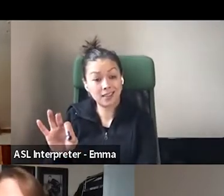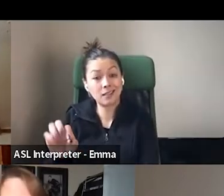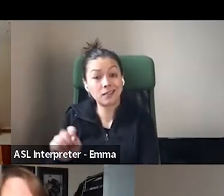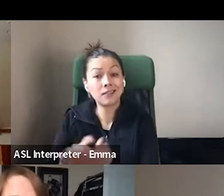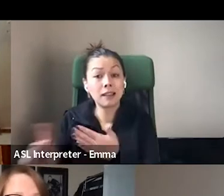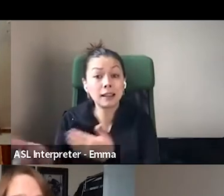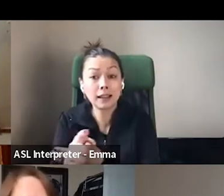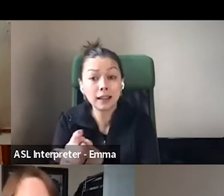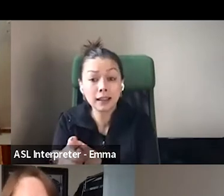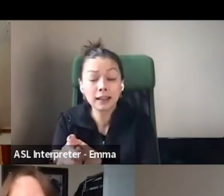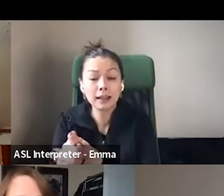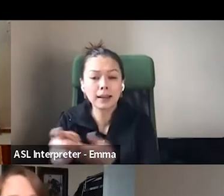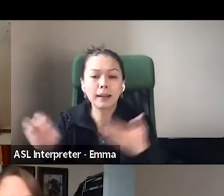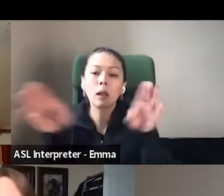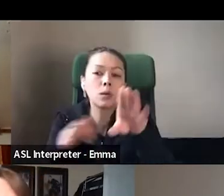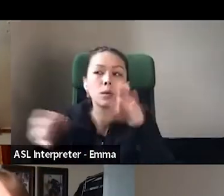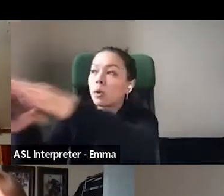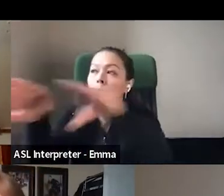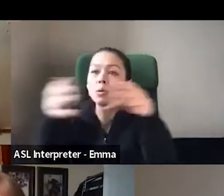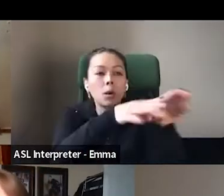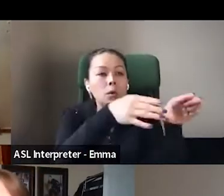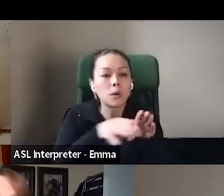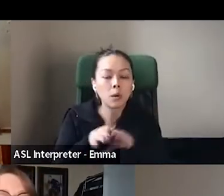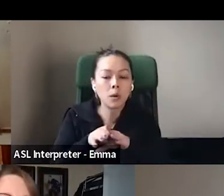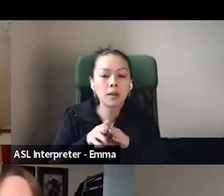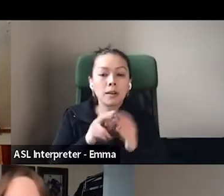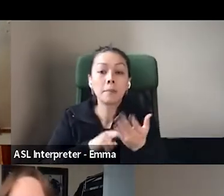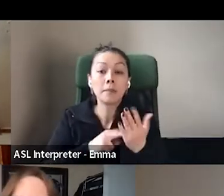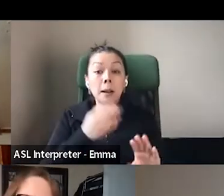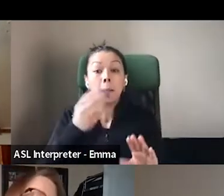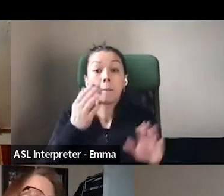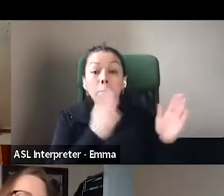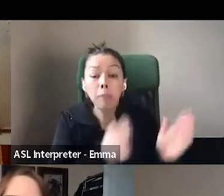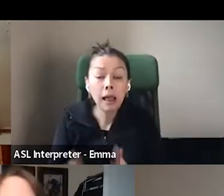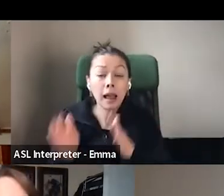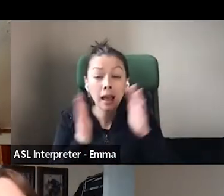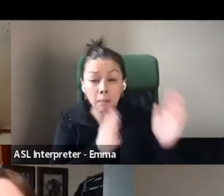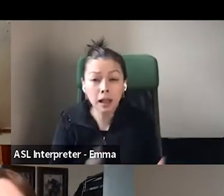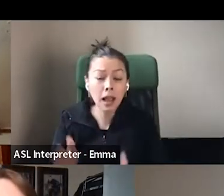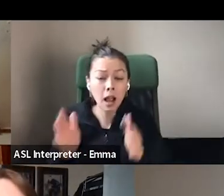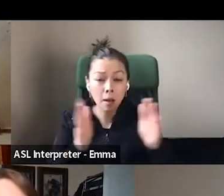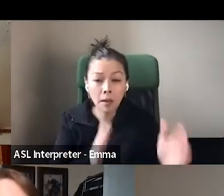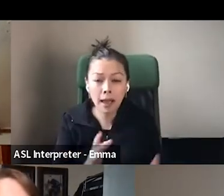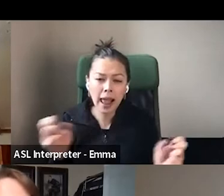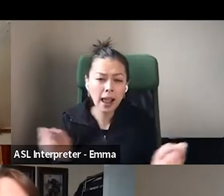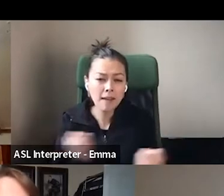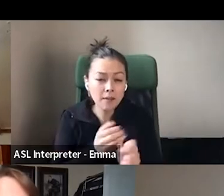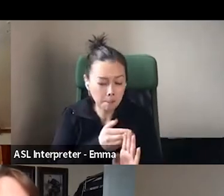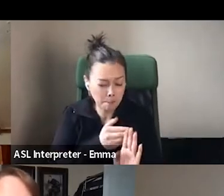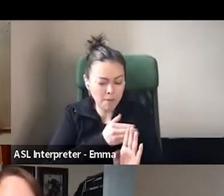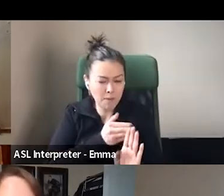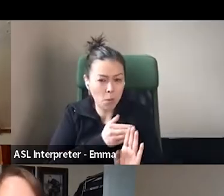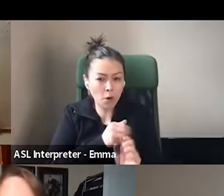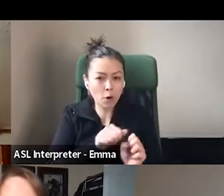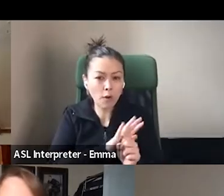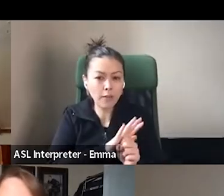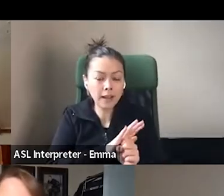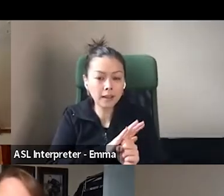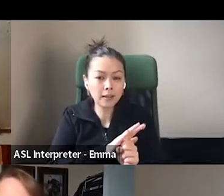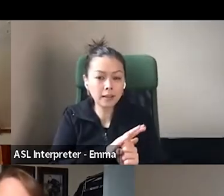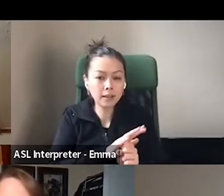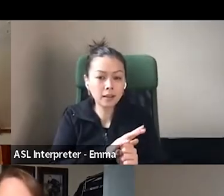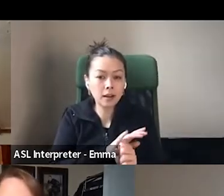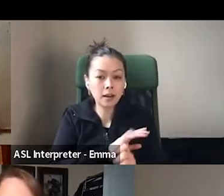all the planning was before, but all the, the implementation was right at the beginning of the pandemic. So we don't know anything different